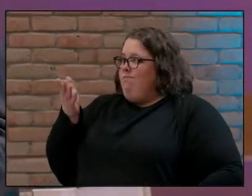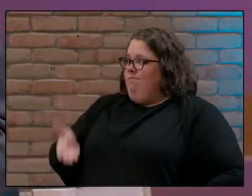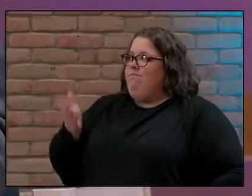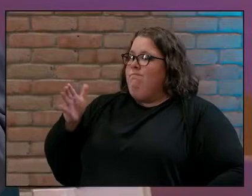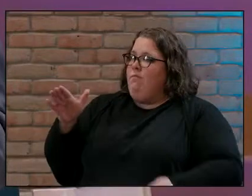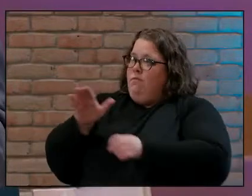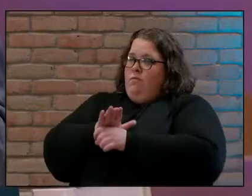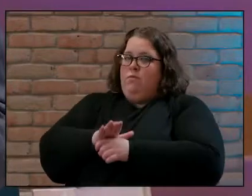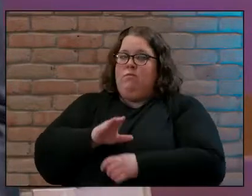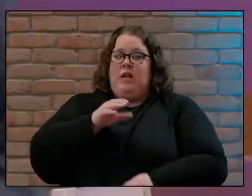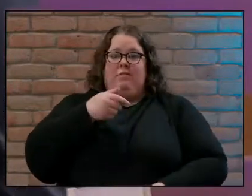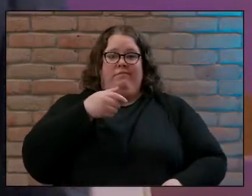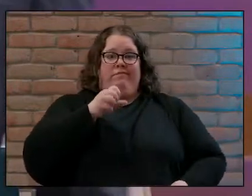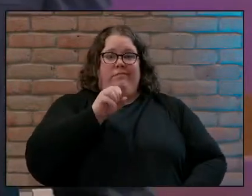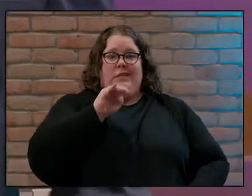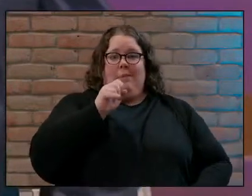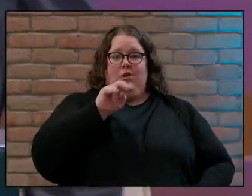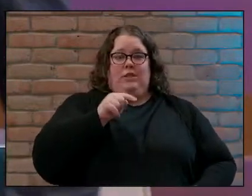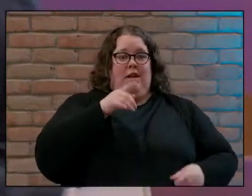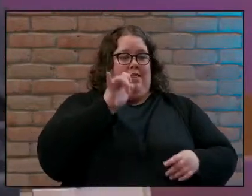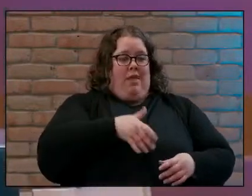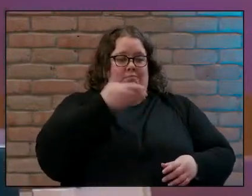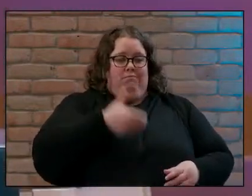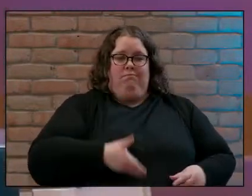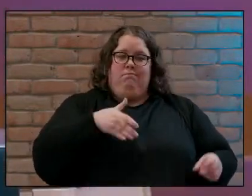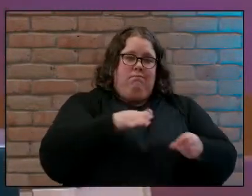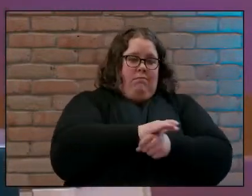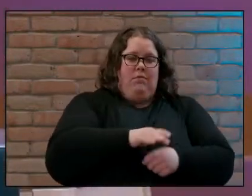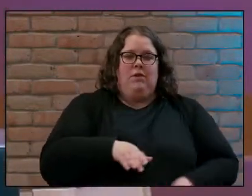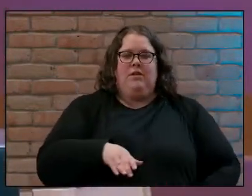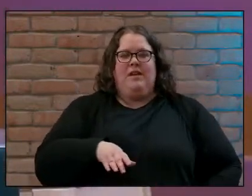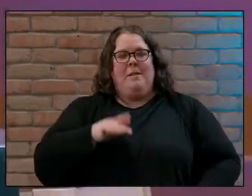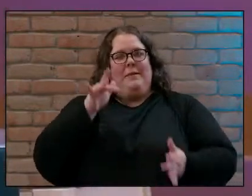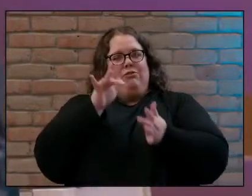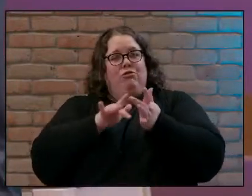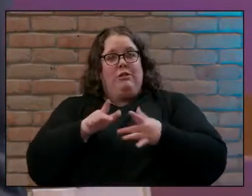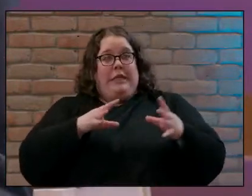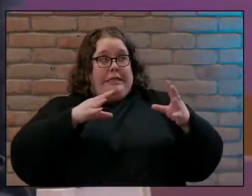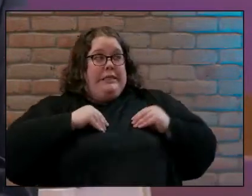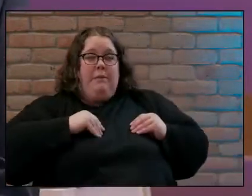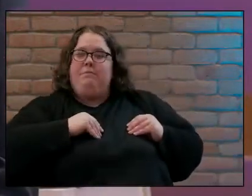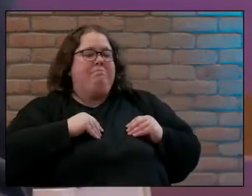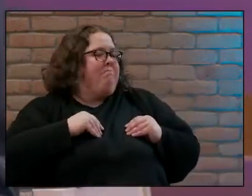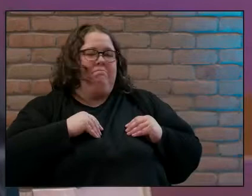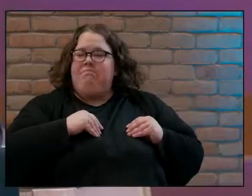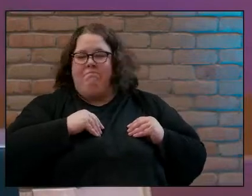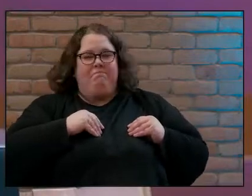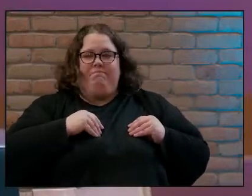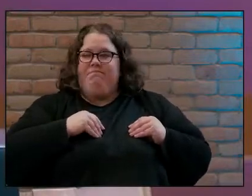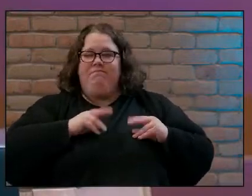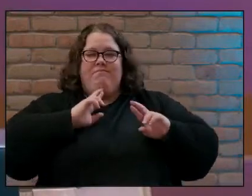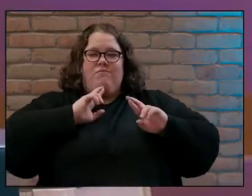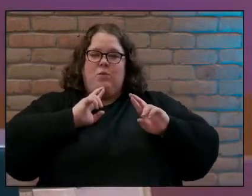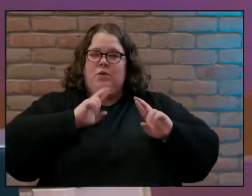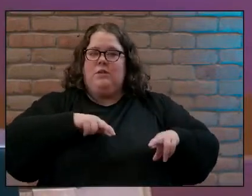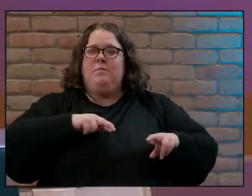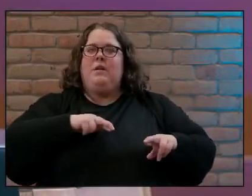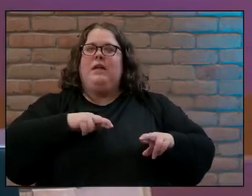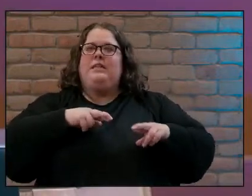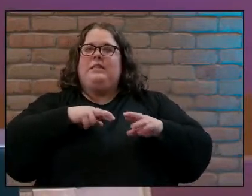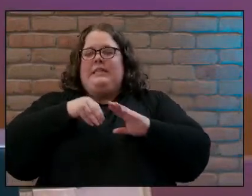that I am but Jesus doesn't respond to her that way he responds from his true identity